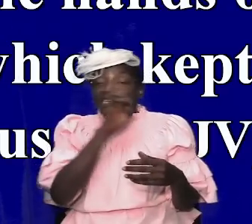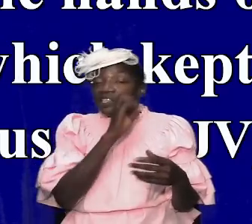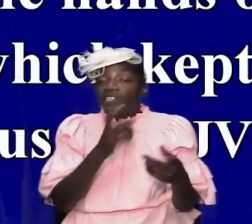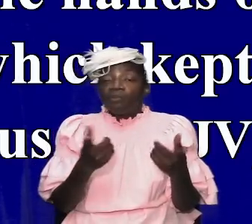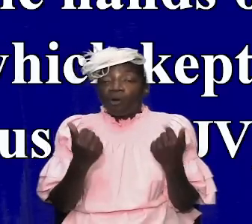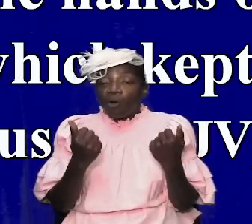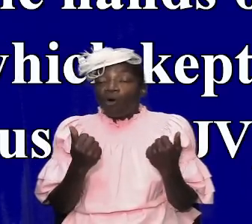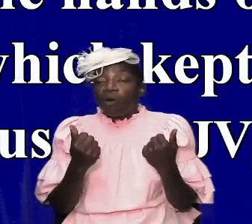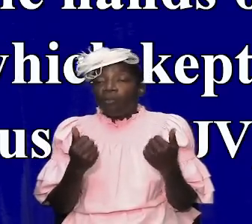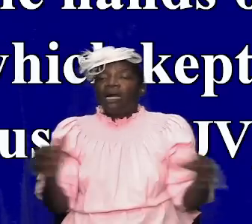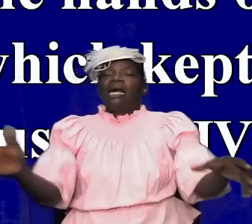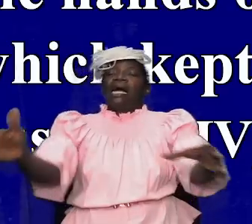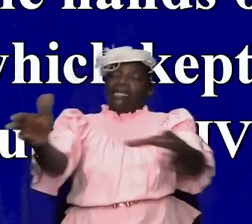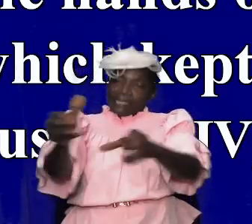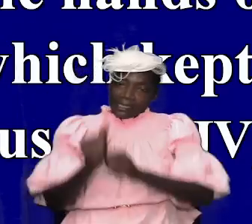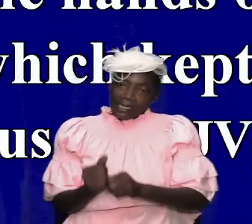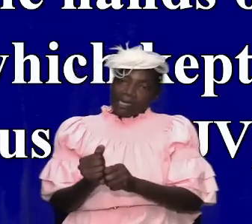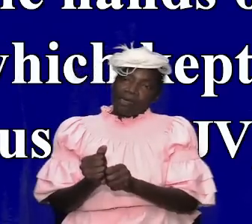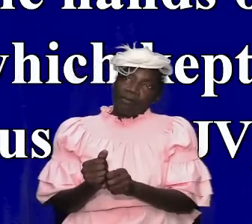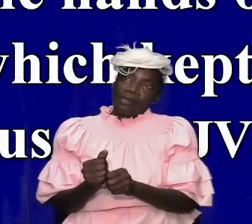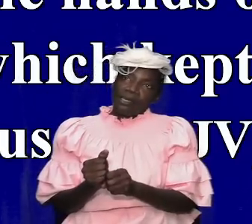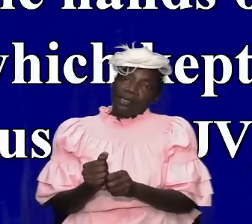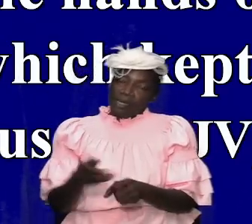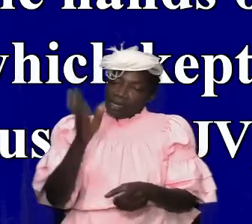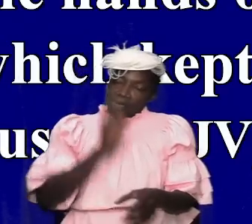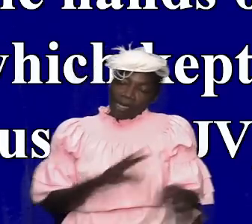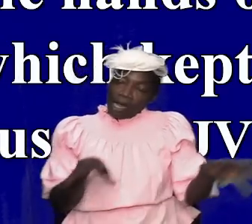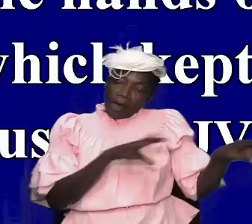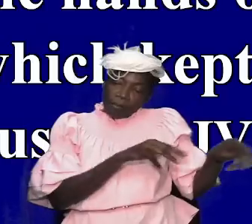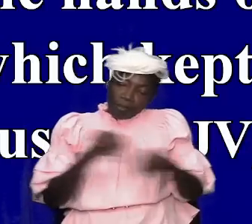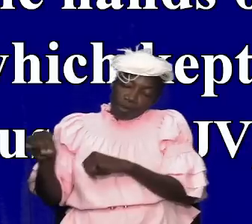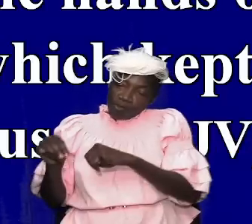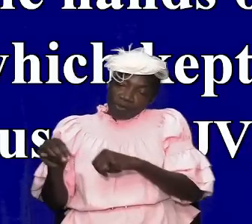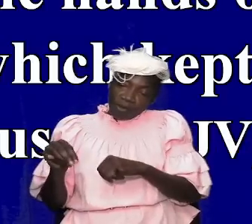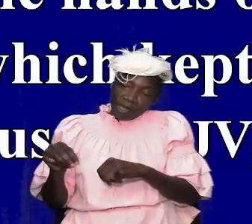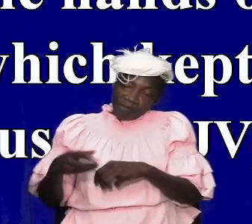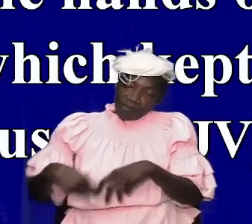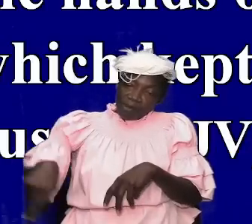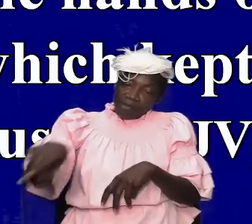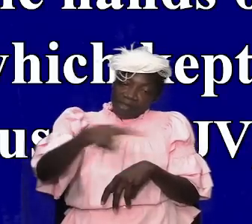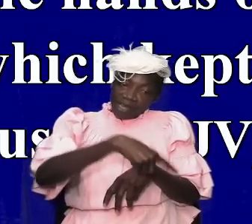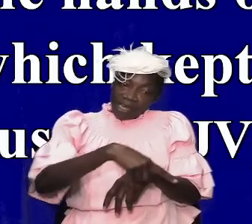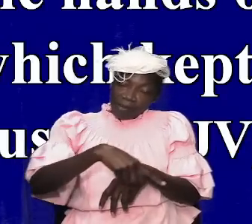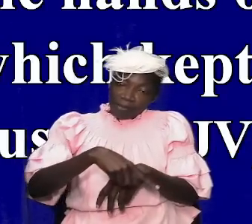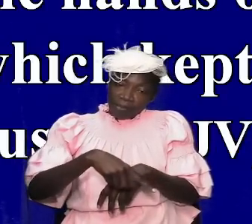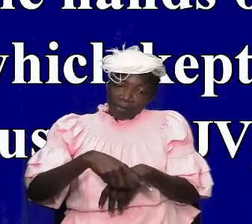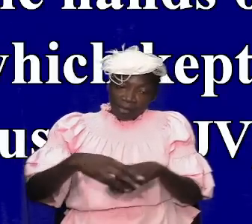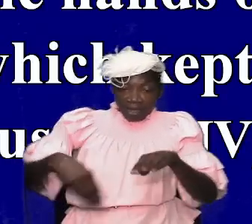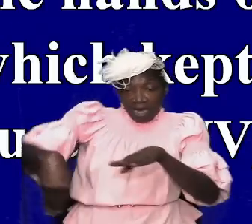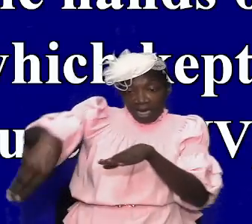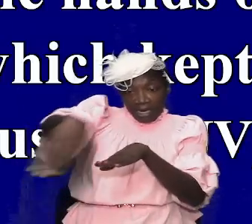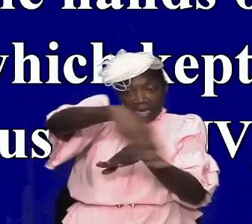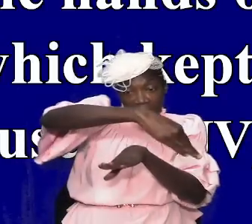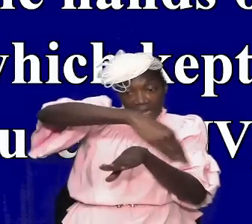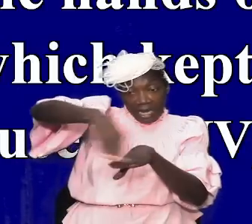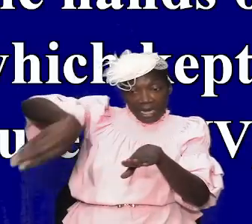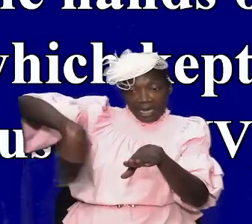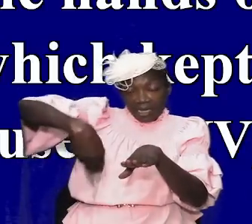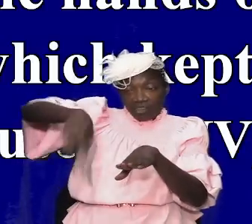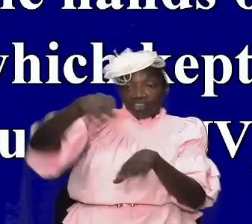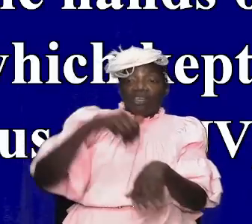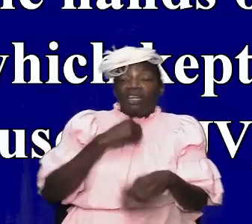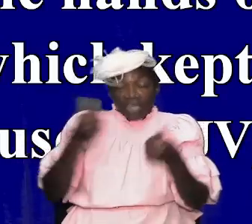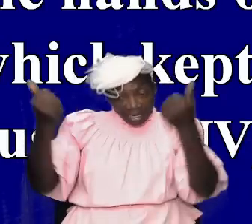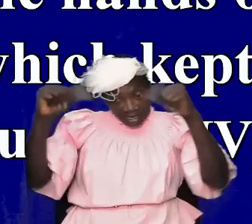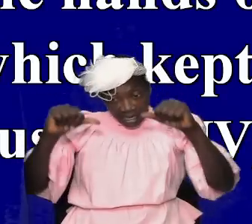and took away because god had no moved away from them i had no move the hedge and therefore they were unable to